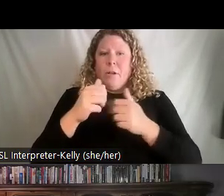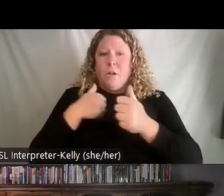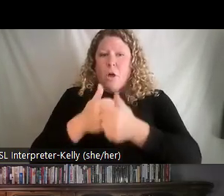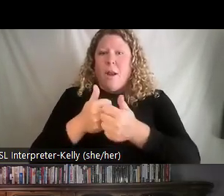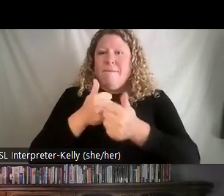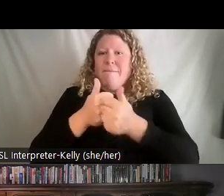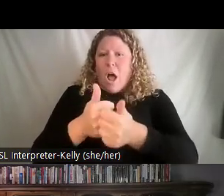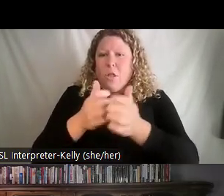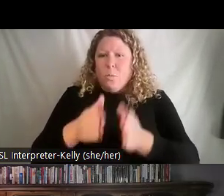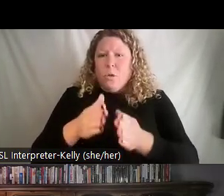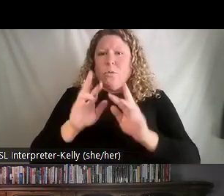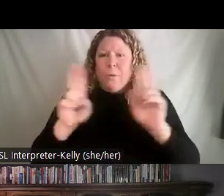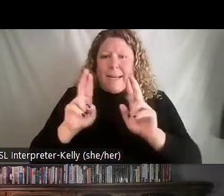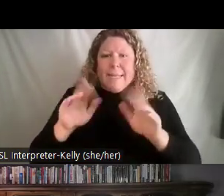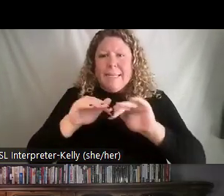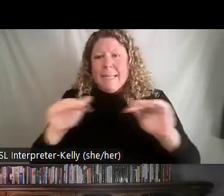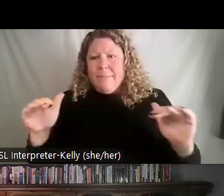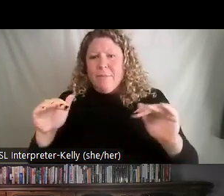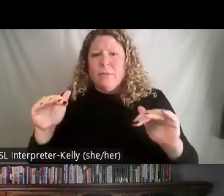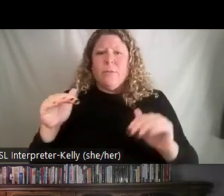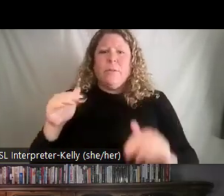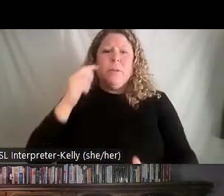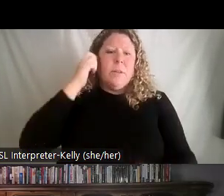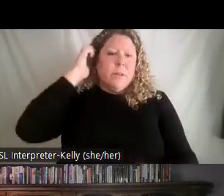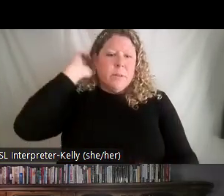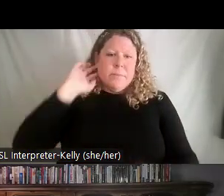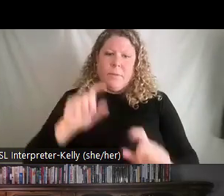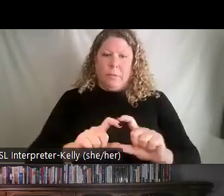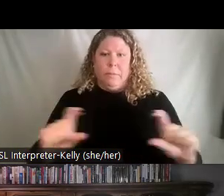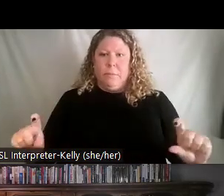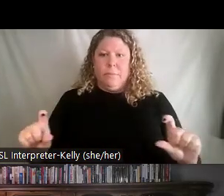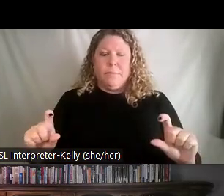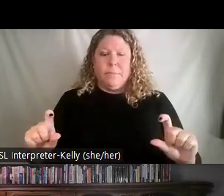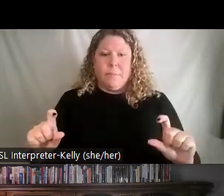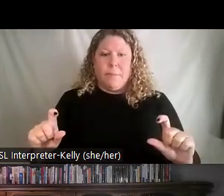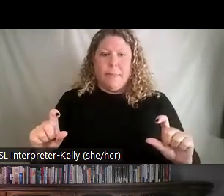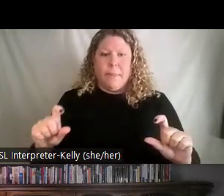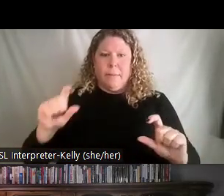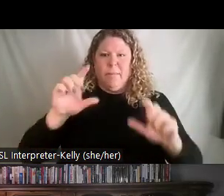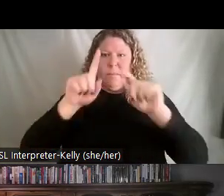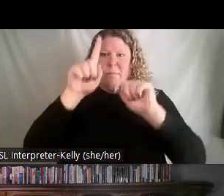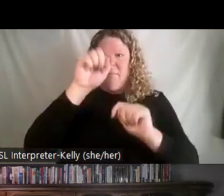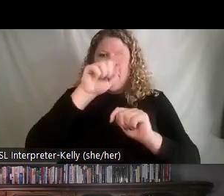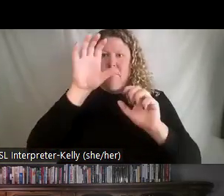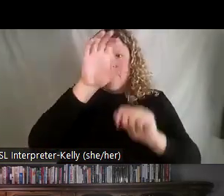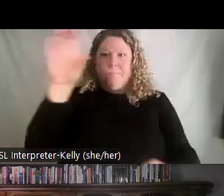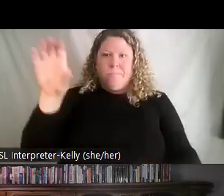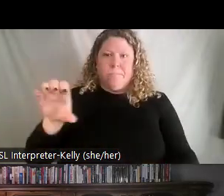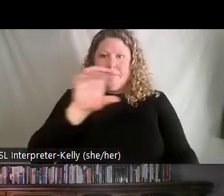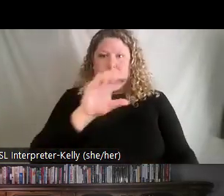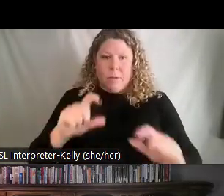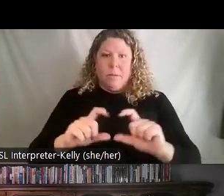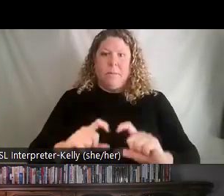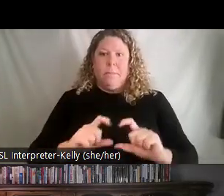level of the followers. And so, there's... You're matching where the follower is